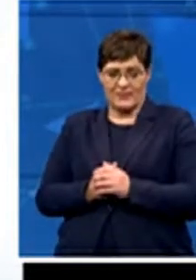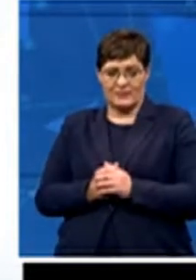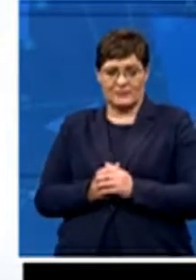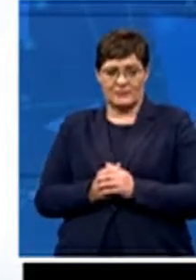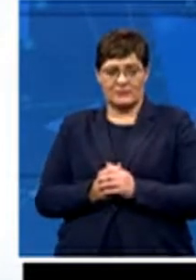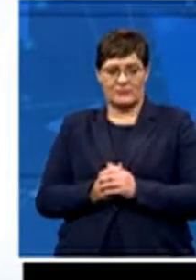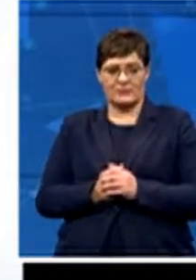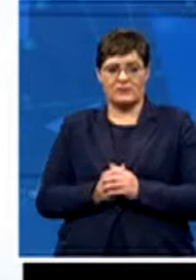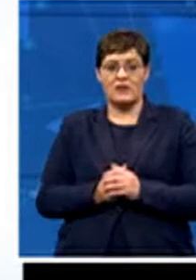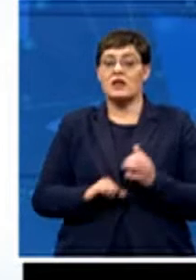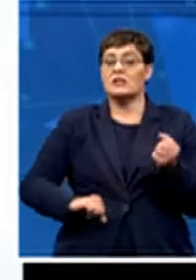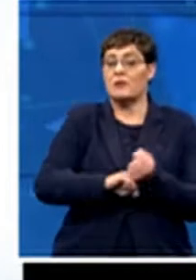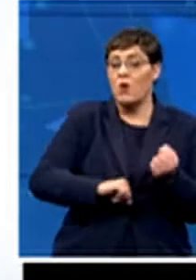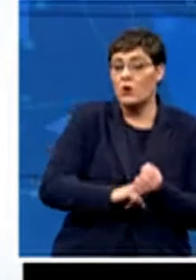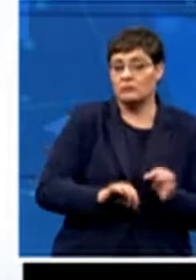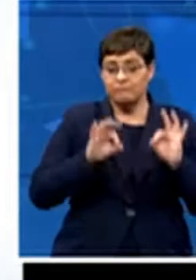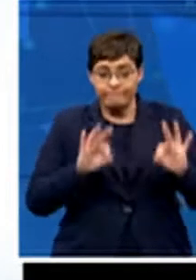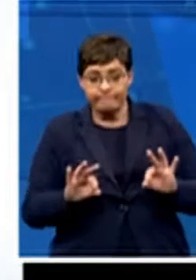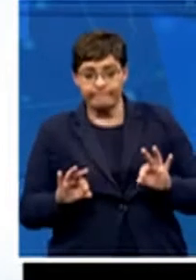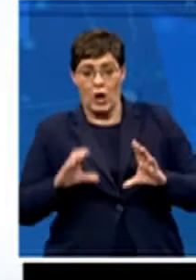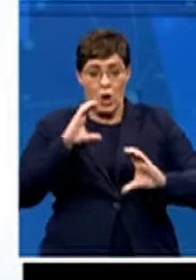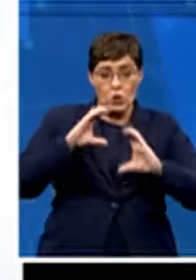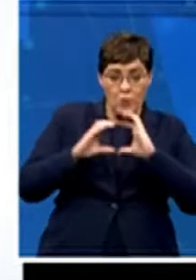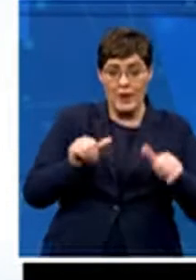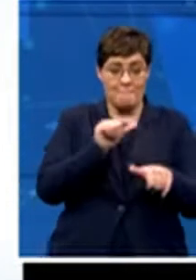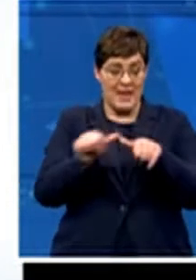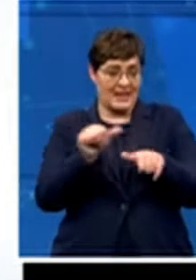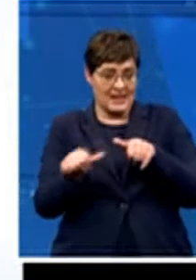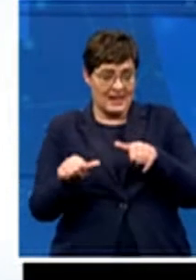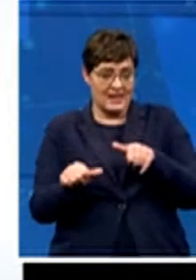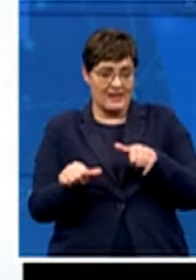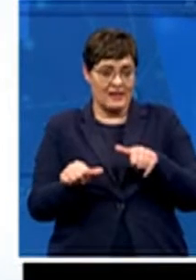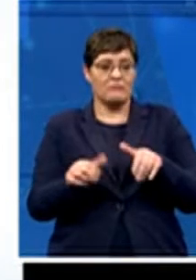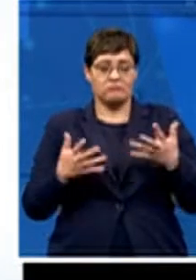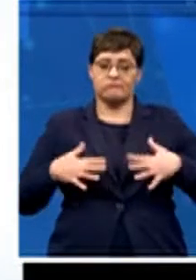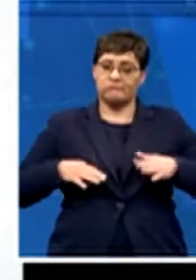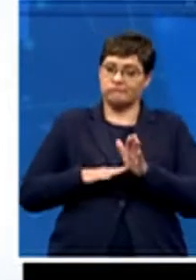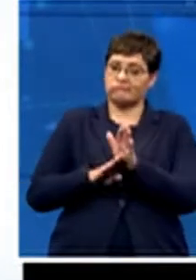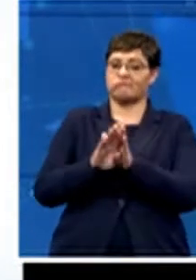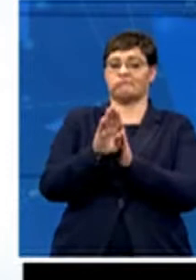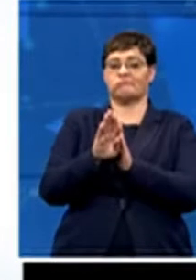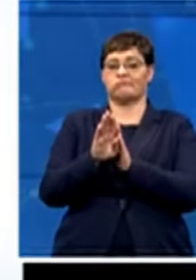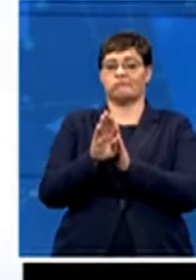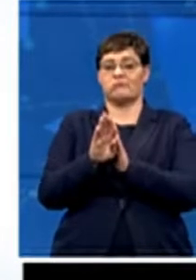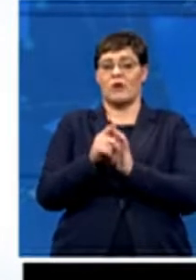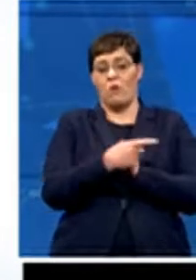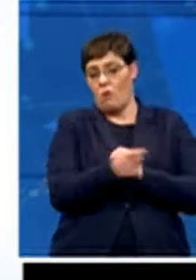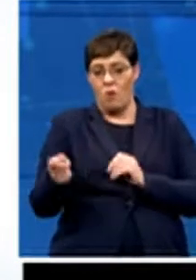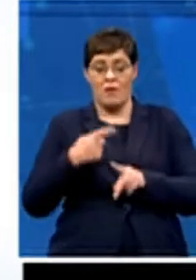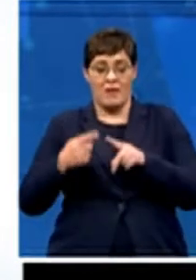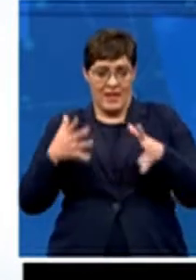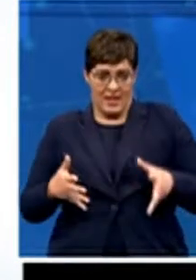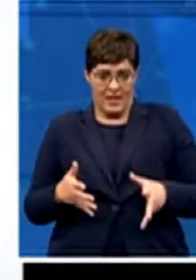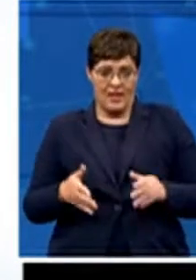proactive communications would very much enhance the relationship between all players and Cricket South Africa's organisational structures.